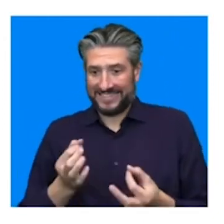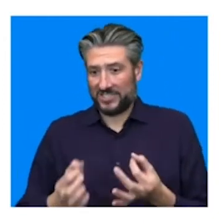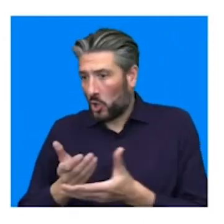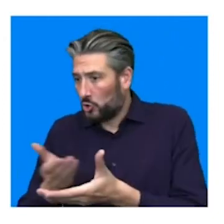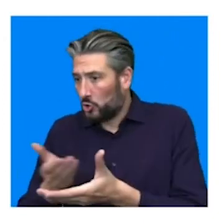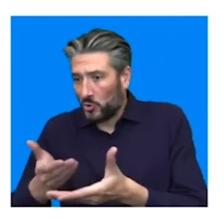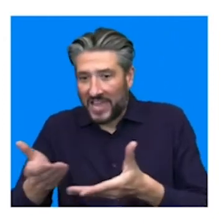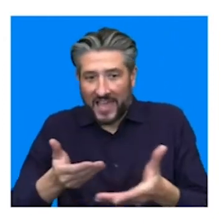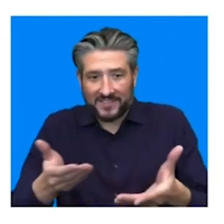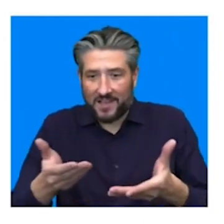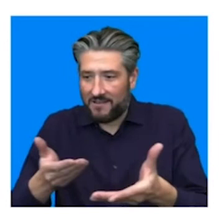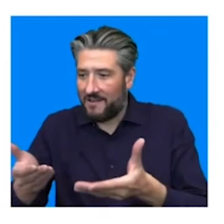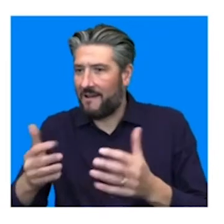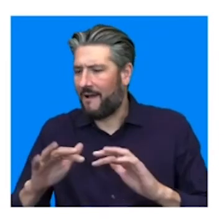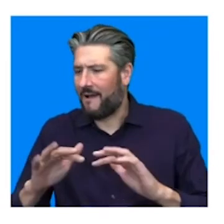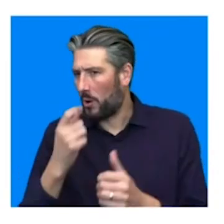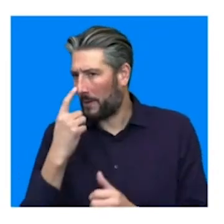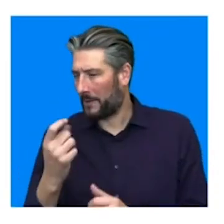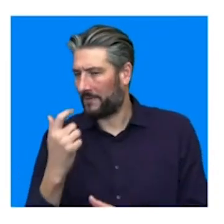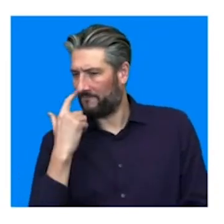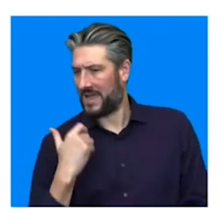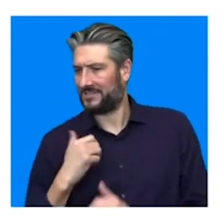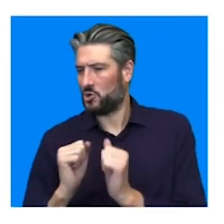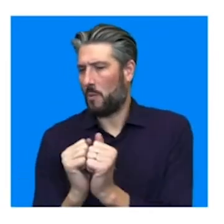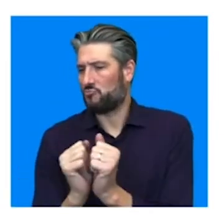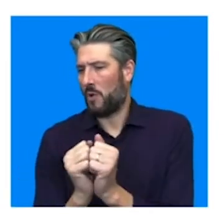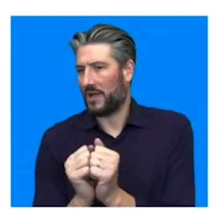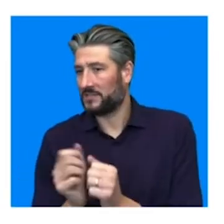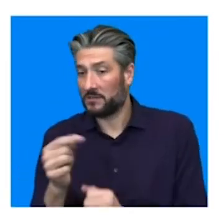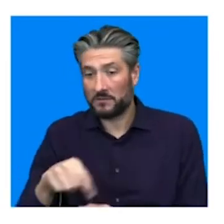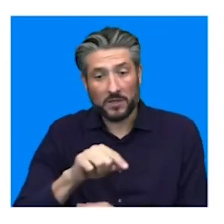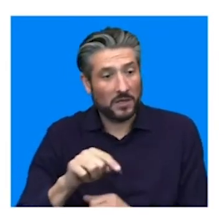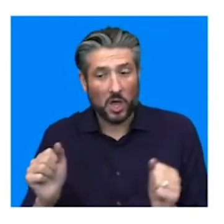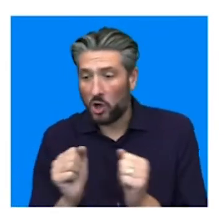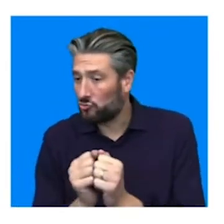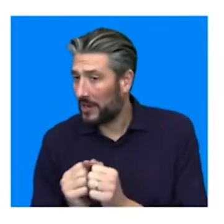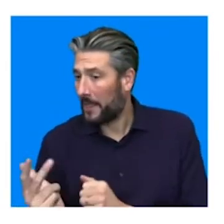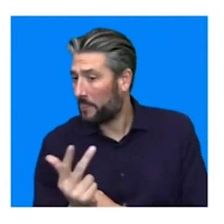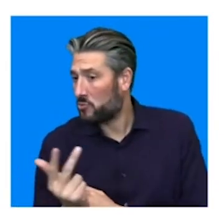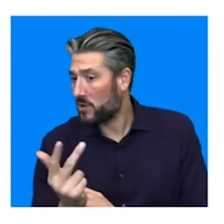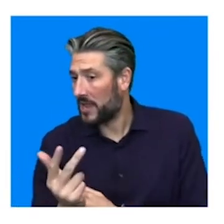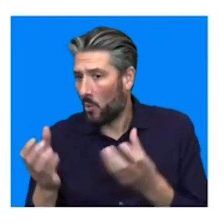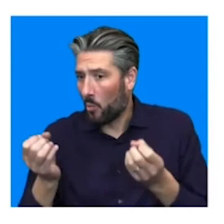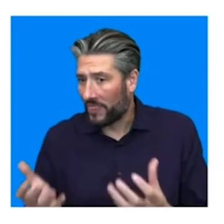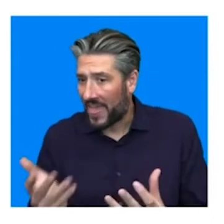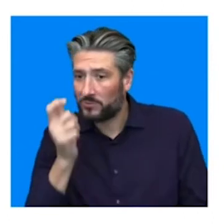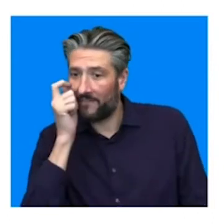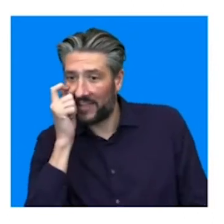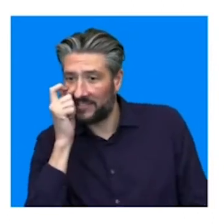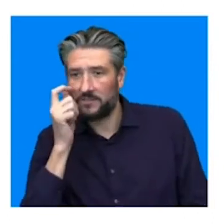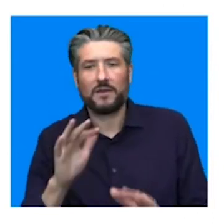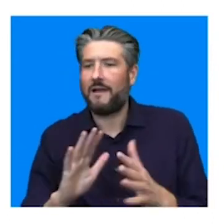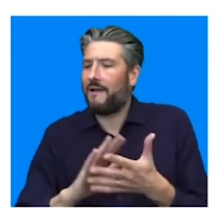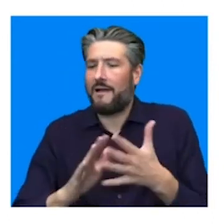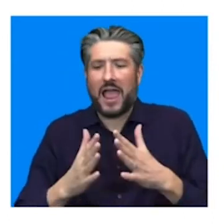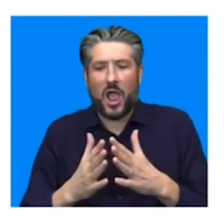and create a compromise, you know, which everyone can sign up to, you know, without being offended, for example. And,